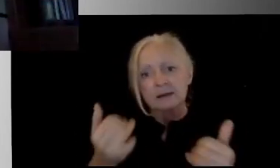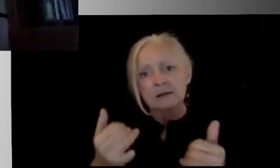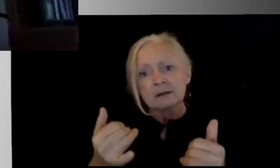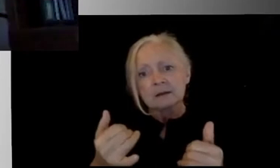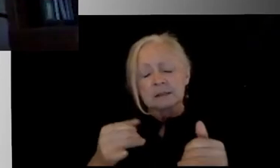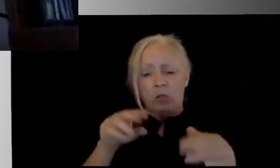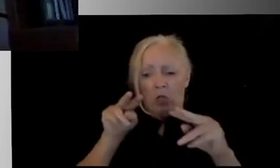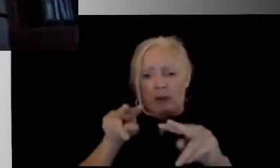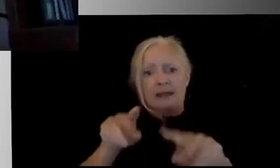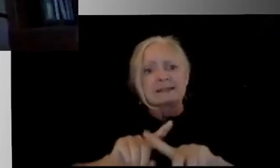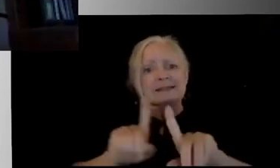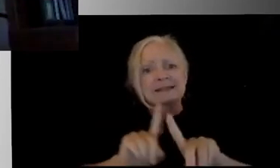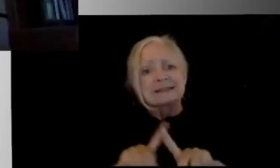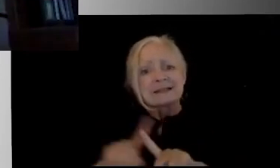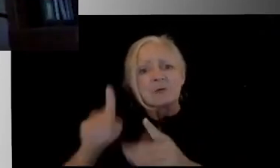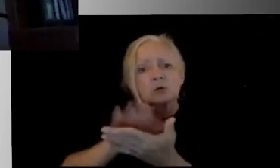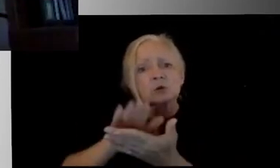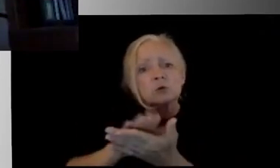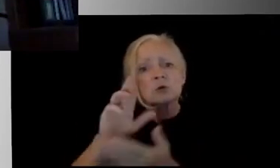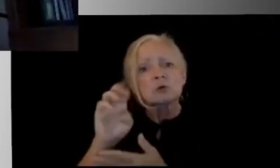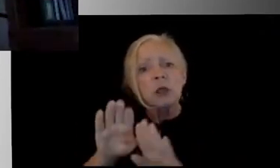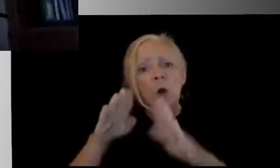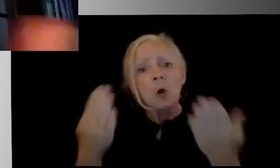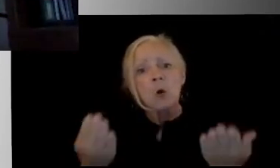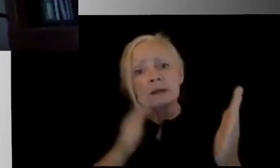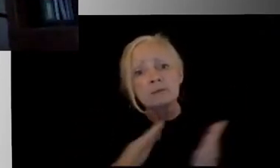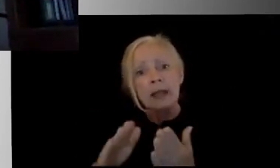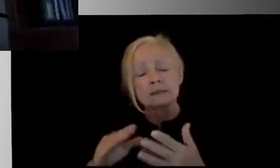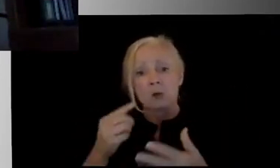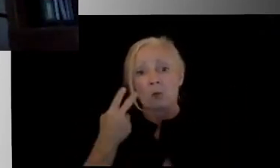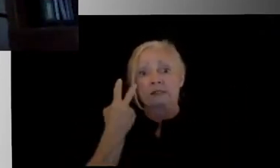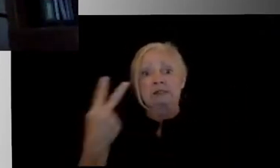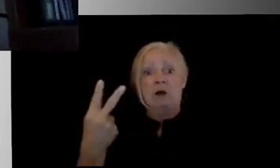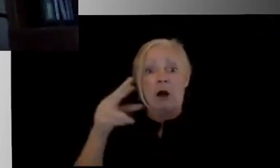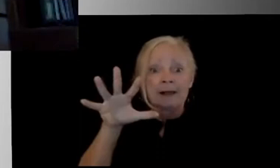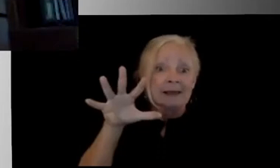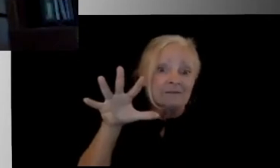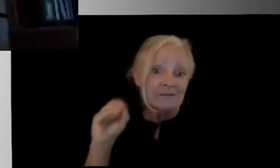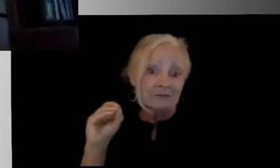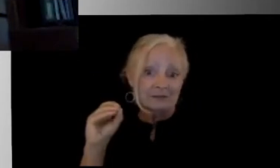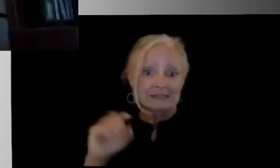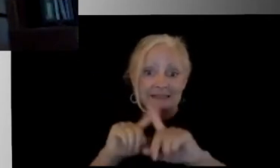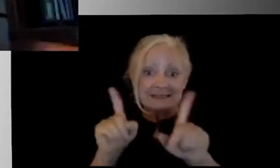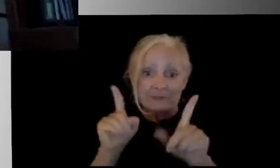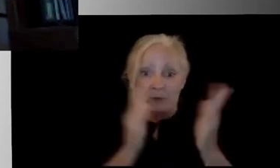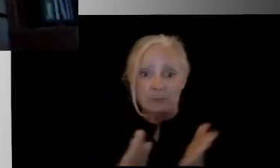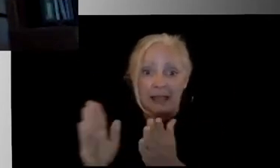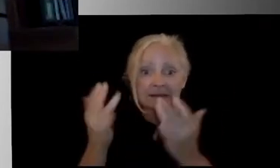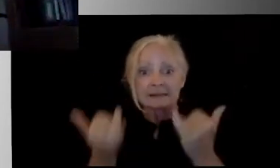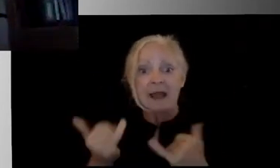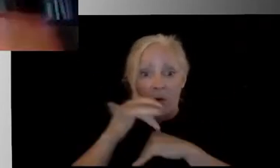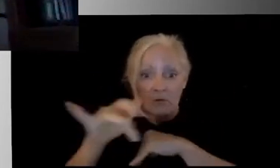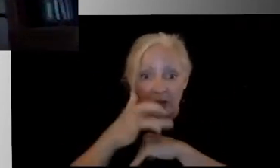plans in central Indiana, and we were able to review 50 different plans that are now available, and what we found